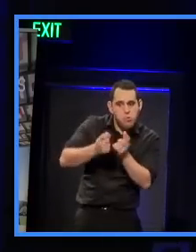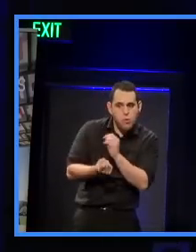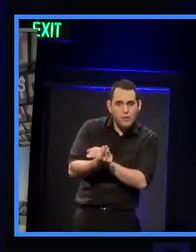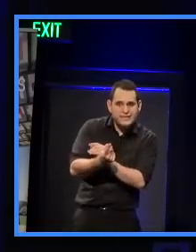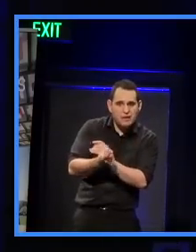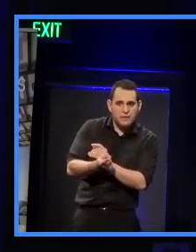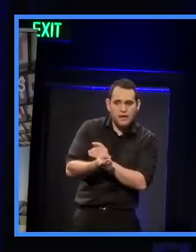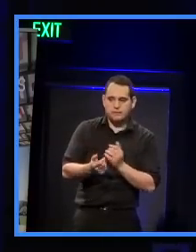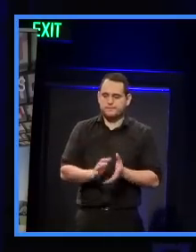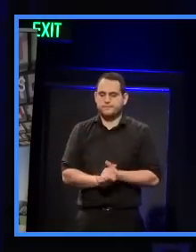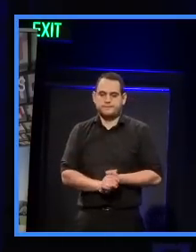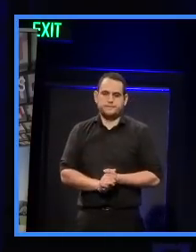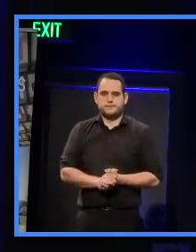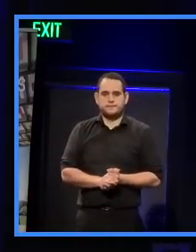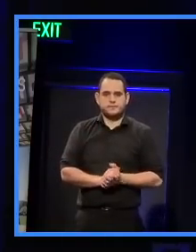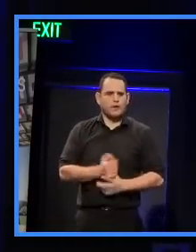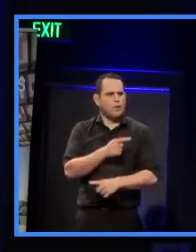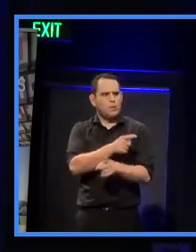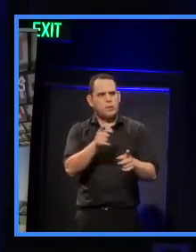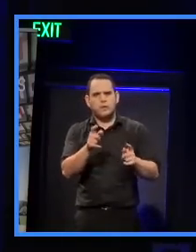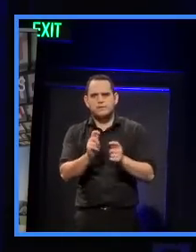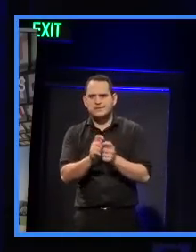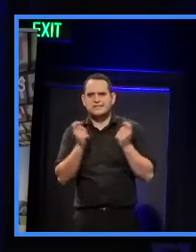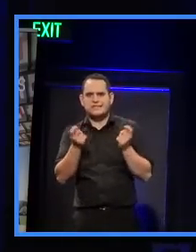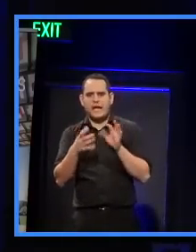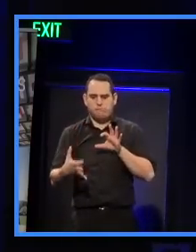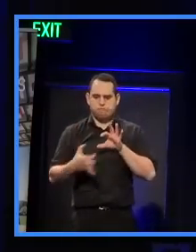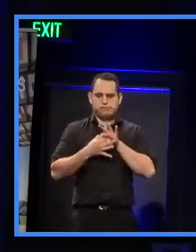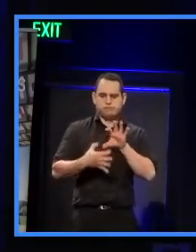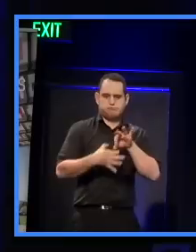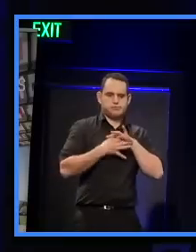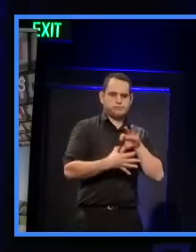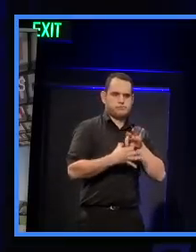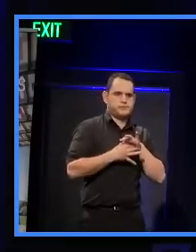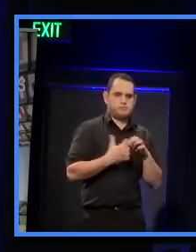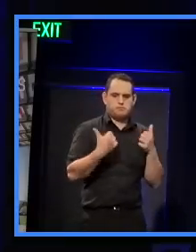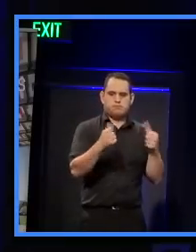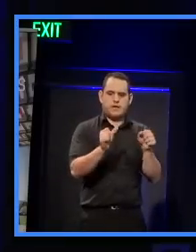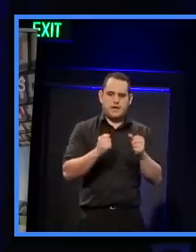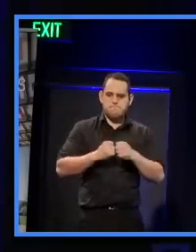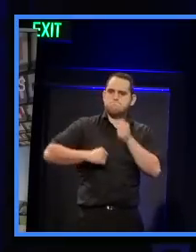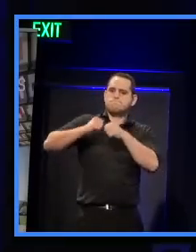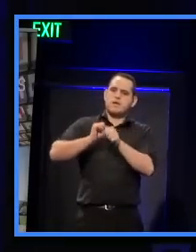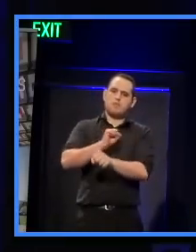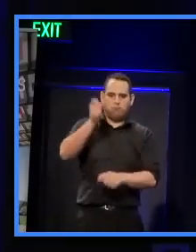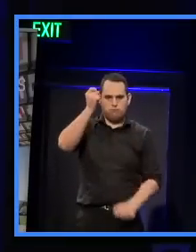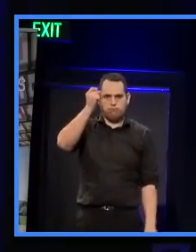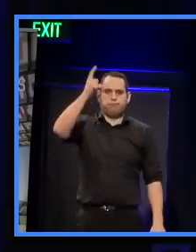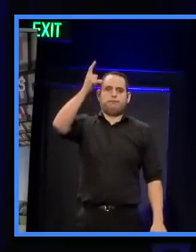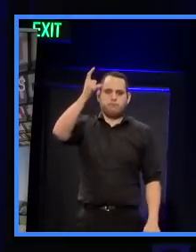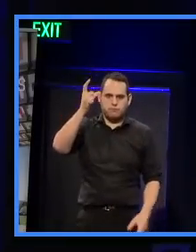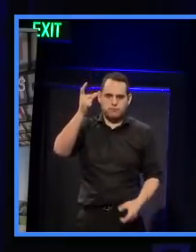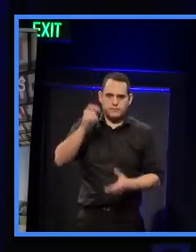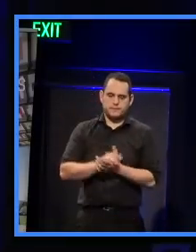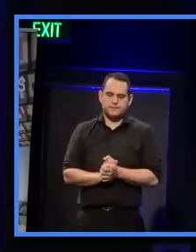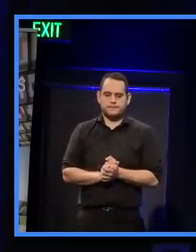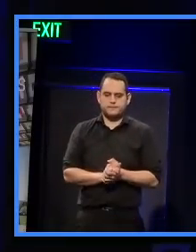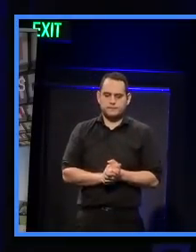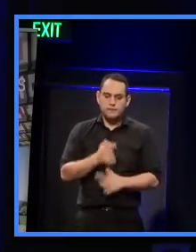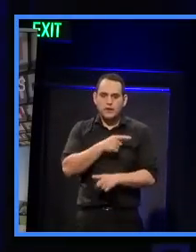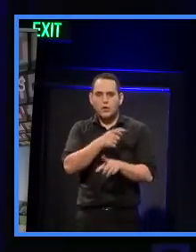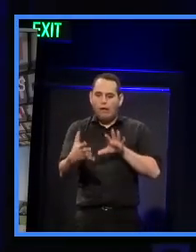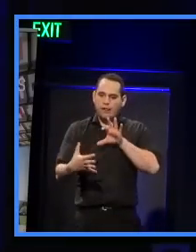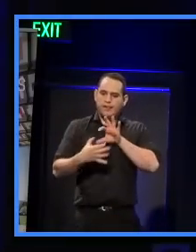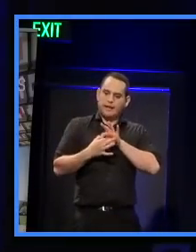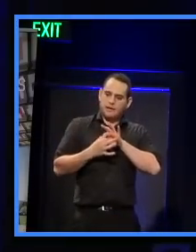and there's a whole team of people here, who are here to support you to build and to sort of enrol your support and also your